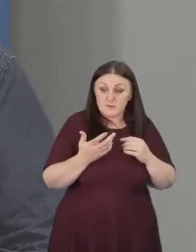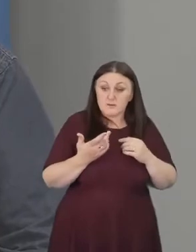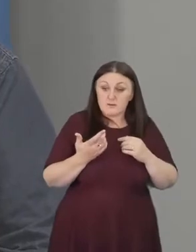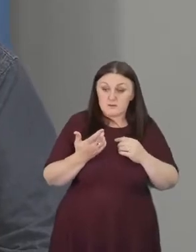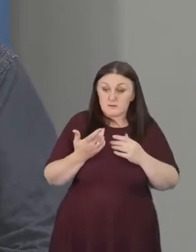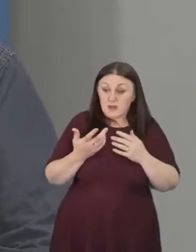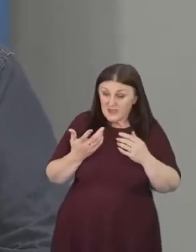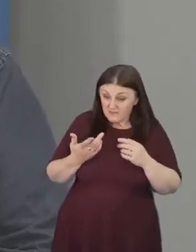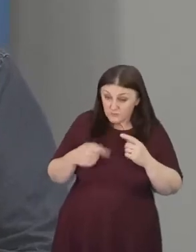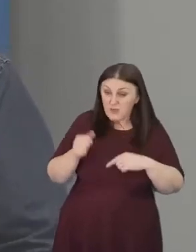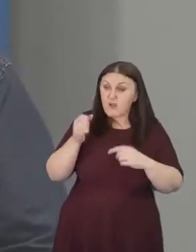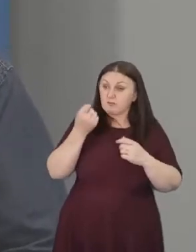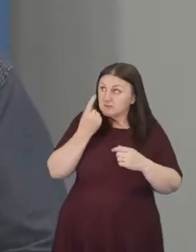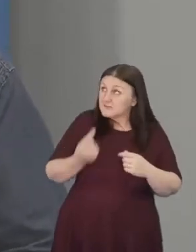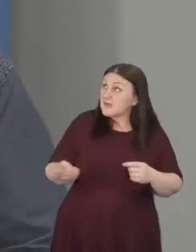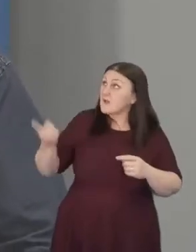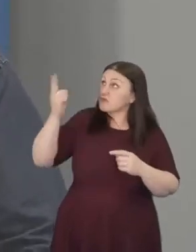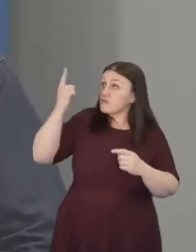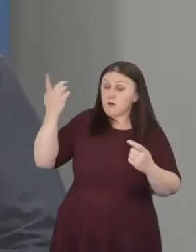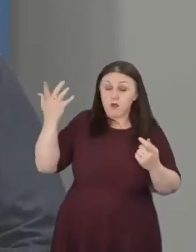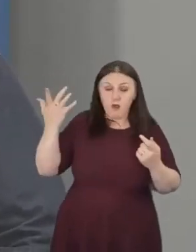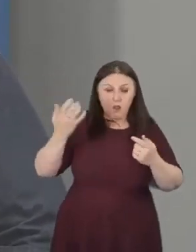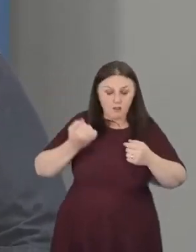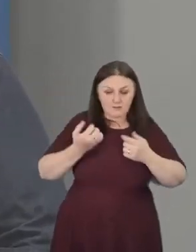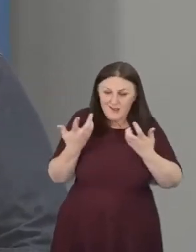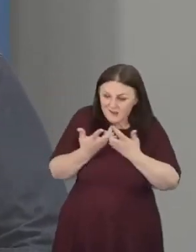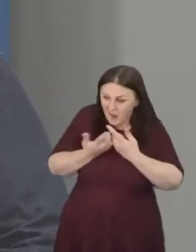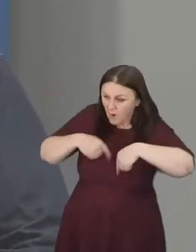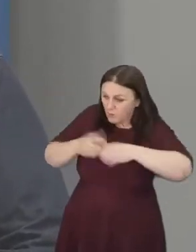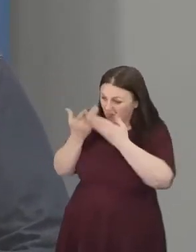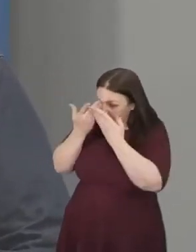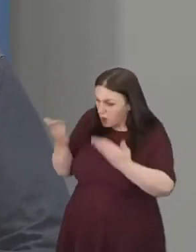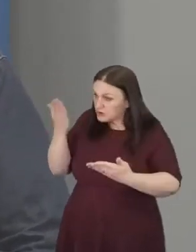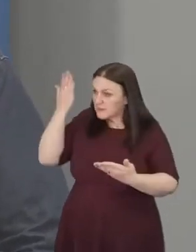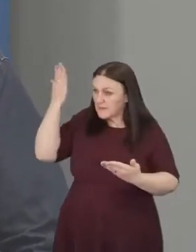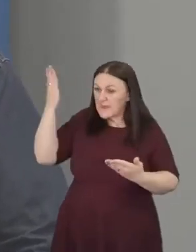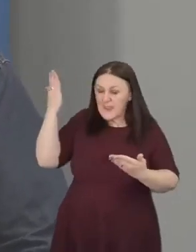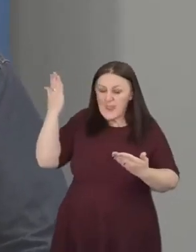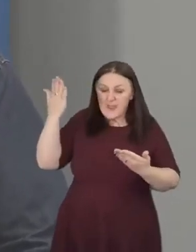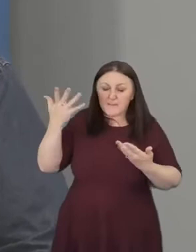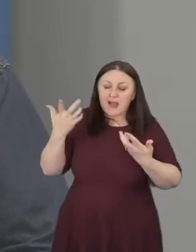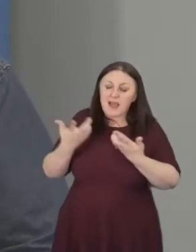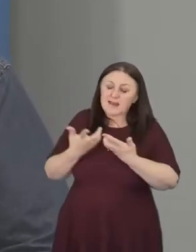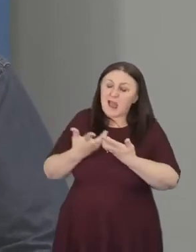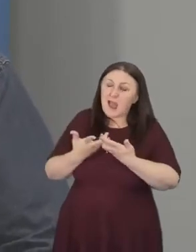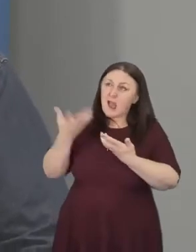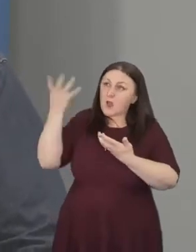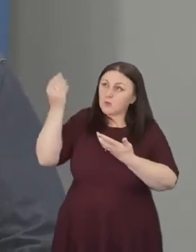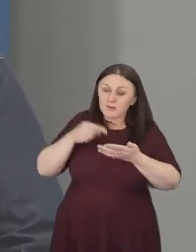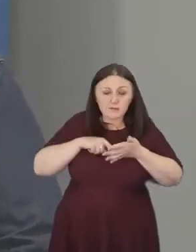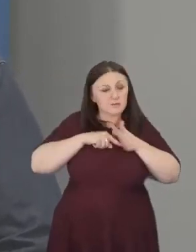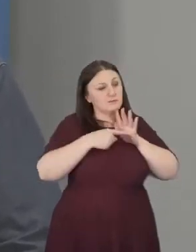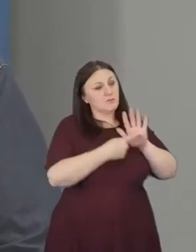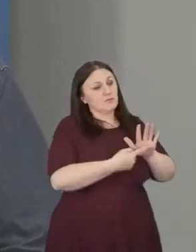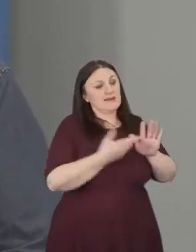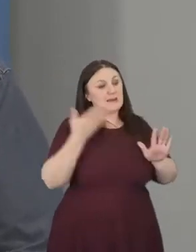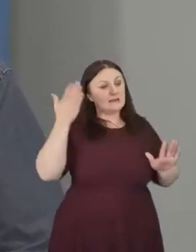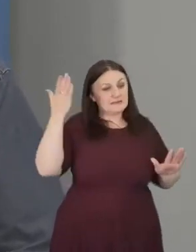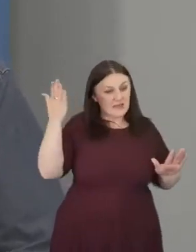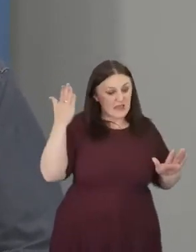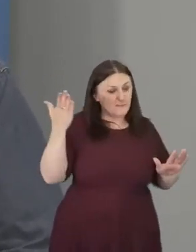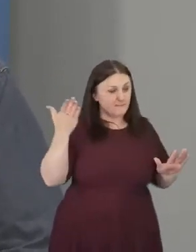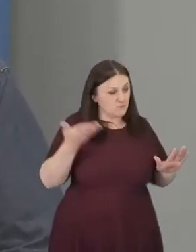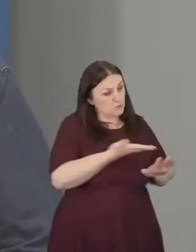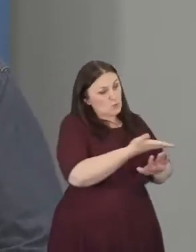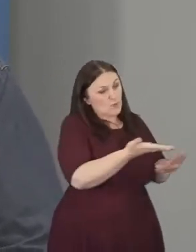of our worship of Him, and our witness to Him in a world that, in reality, in many ways, is on its